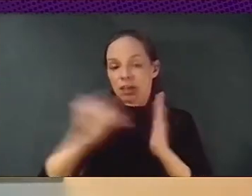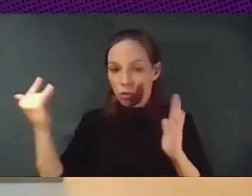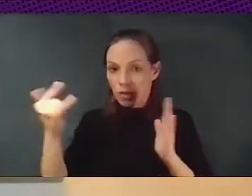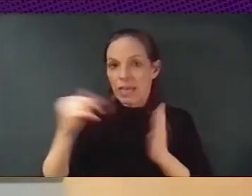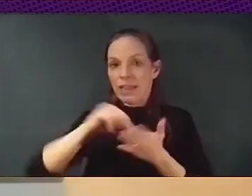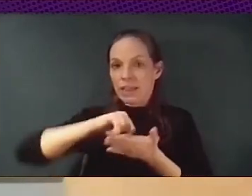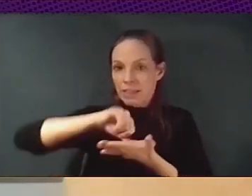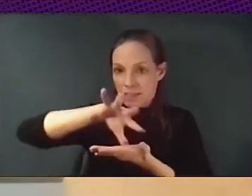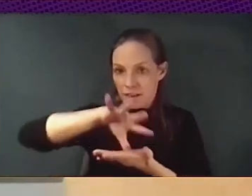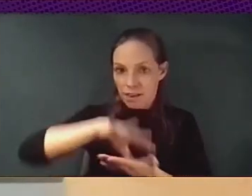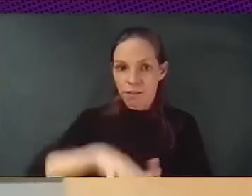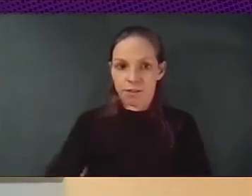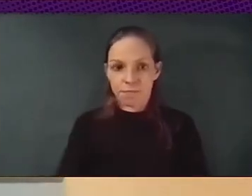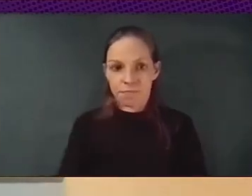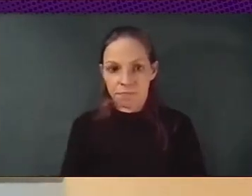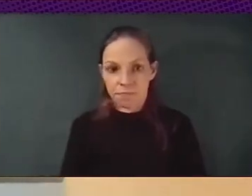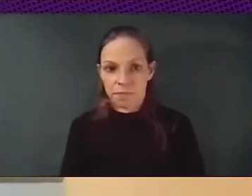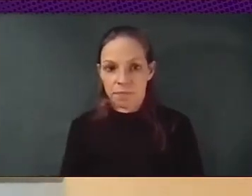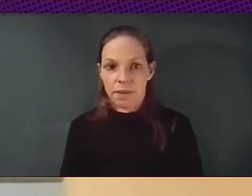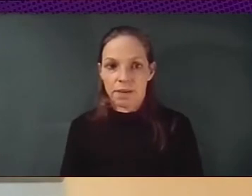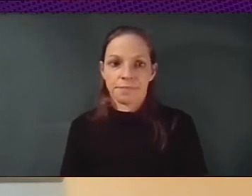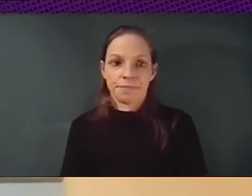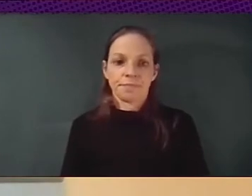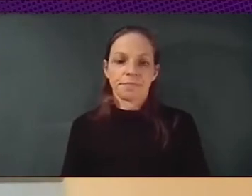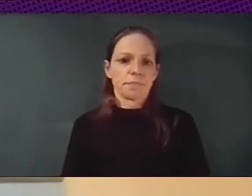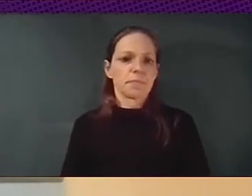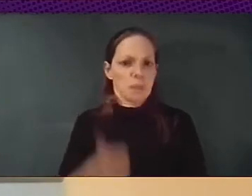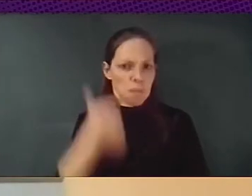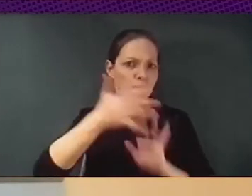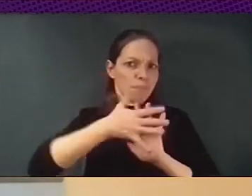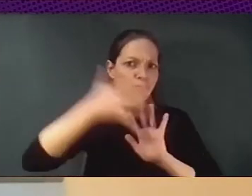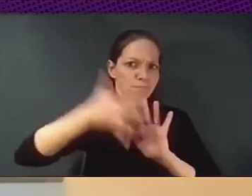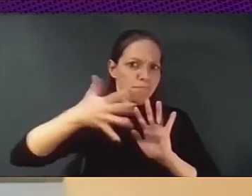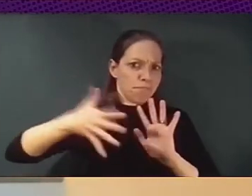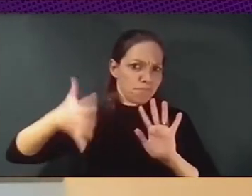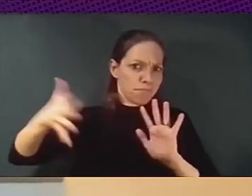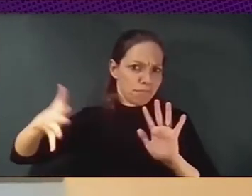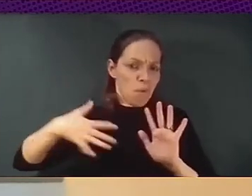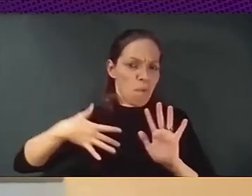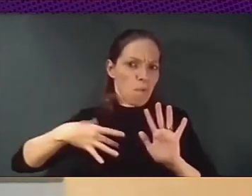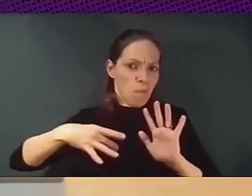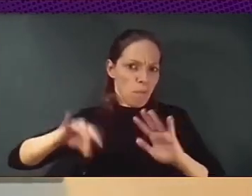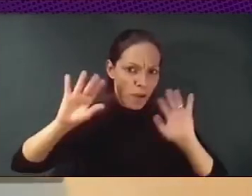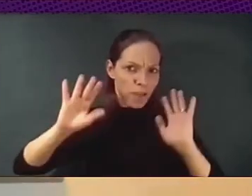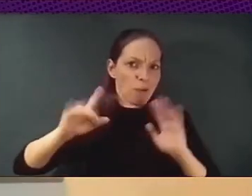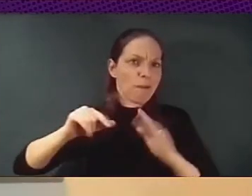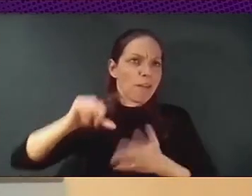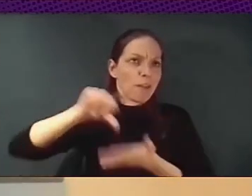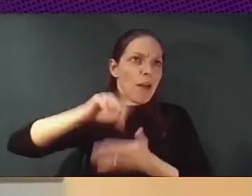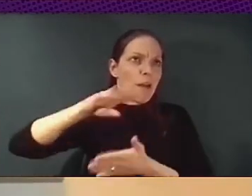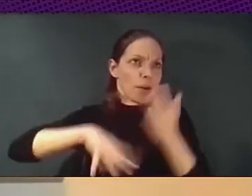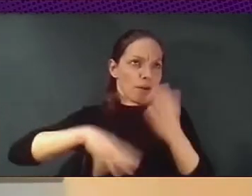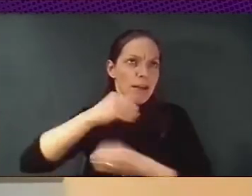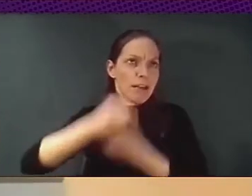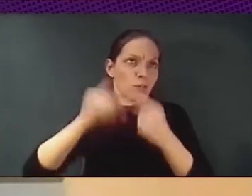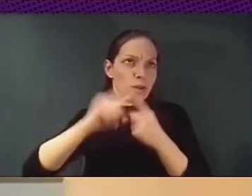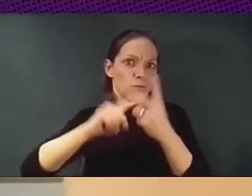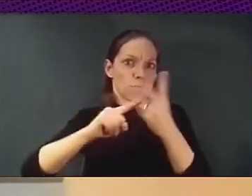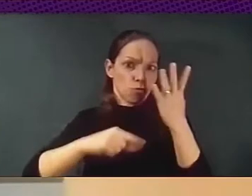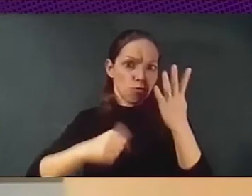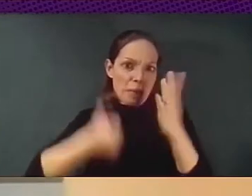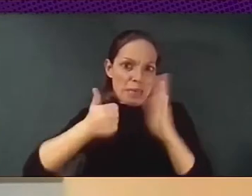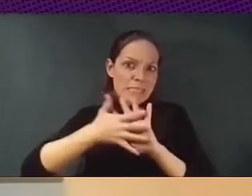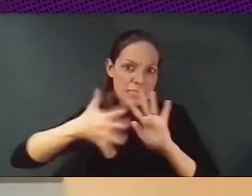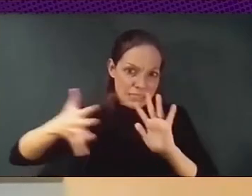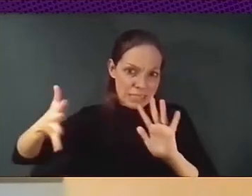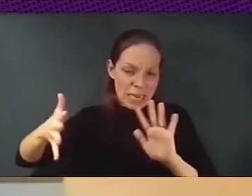we can say a lot of things about what we've done in Barcelona. By saying that, of course, you know, also having the possibility of creating some